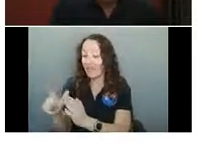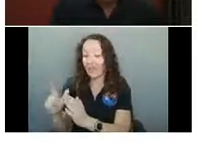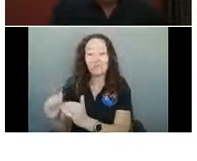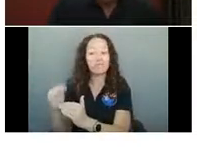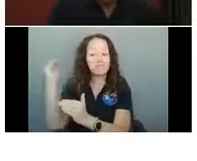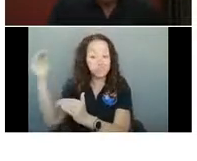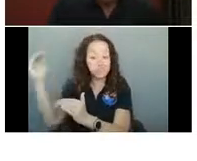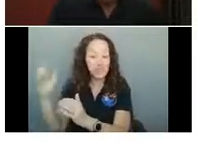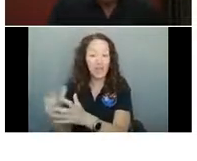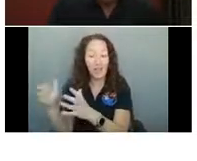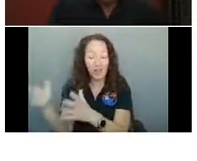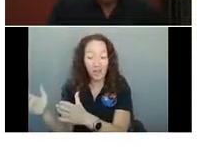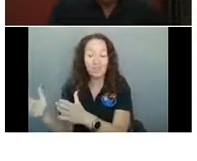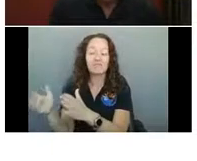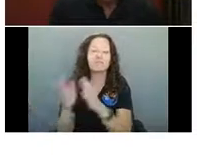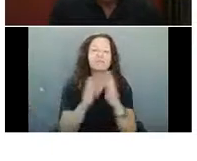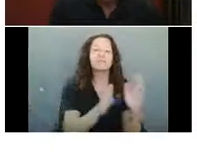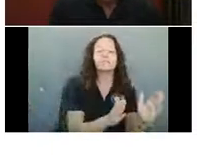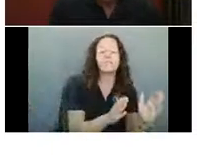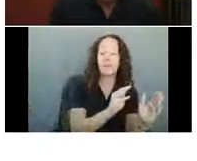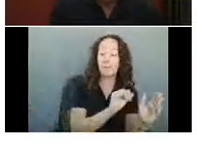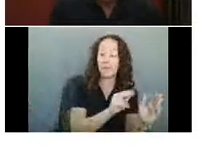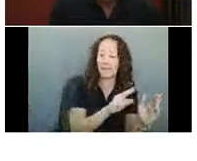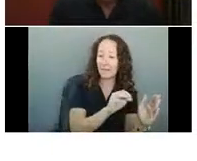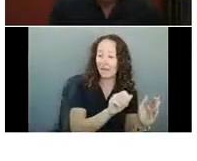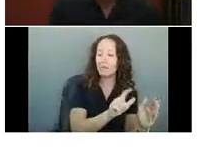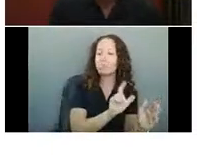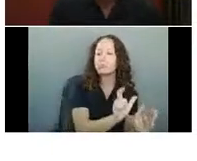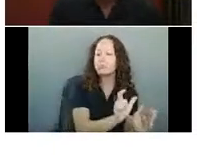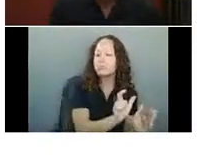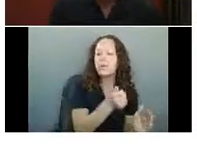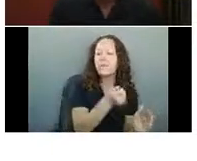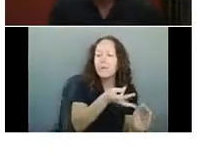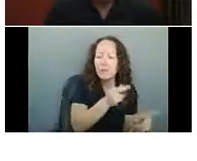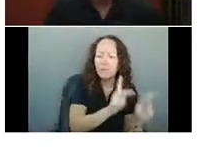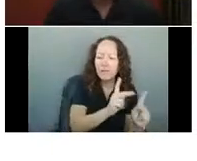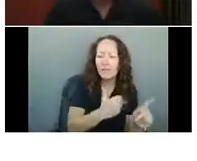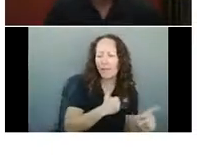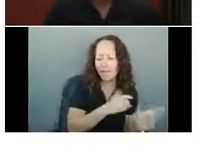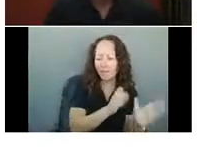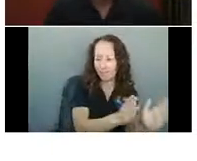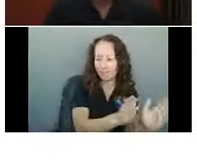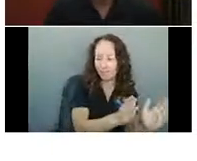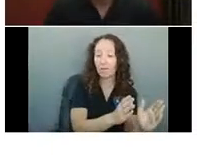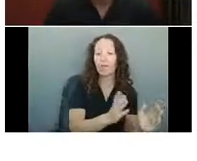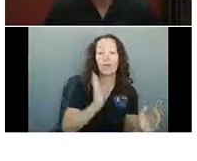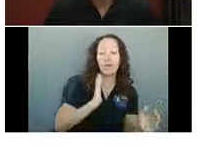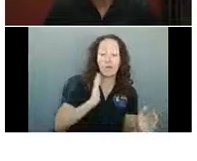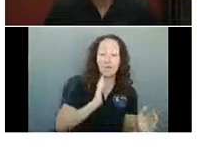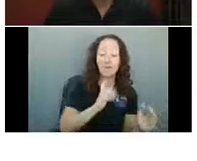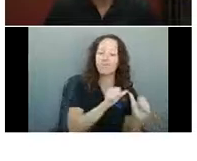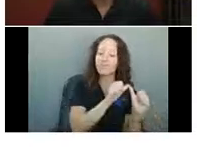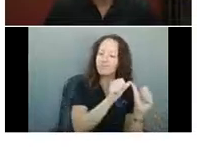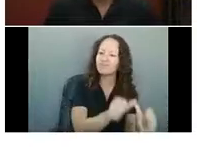And I'll explain that. And then minimal spread is where you have barely any cases. We were in minimal spread for a very long time in our county